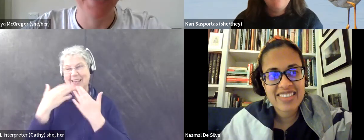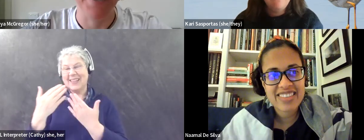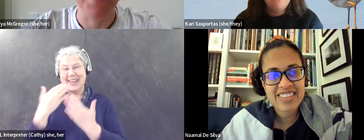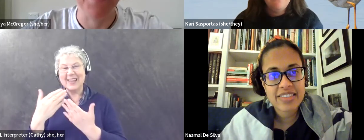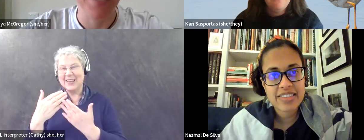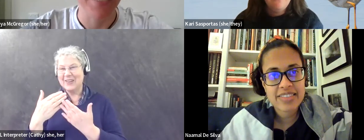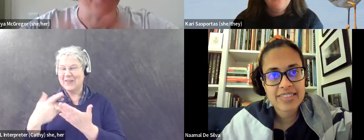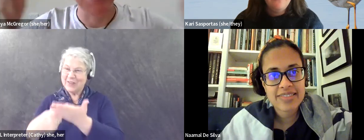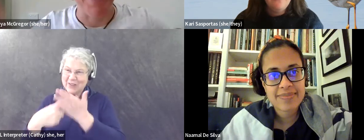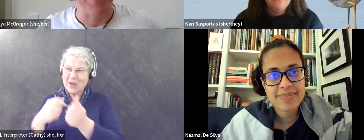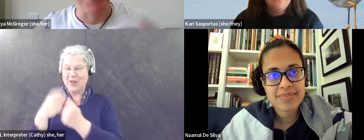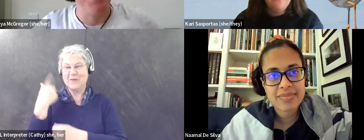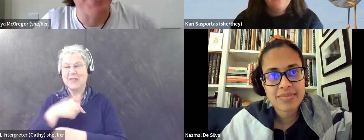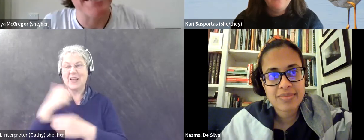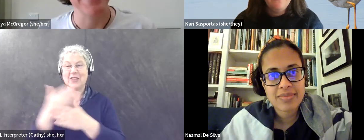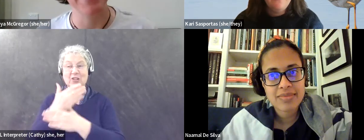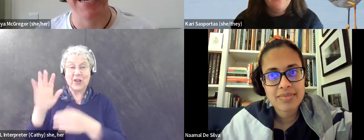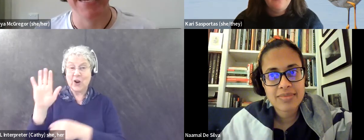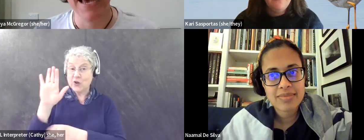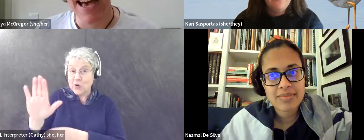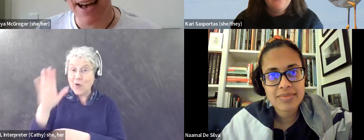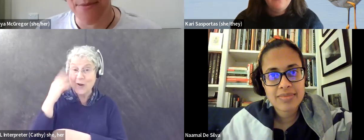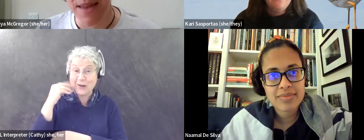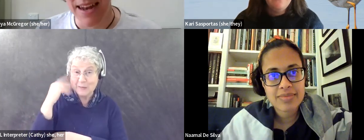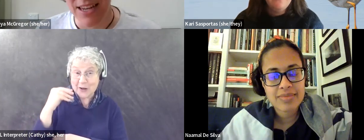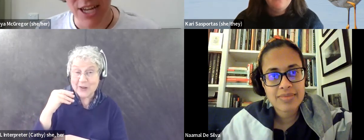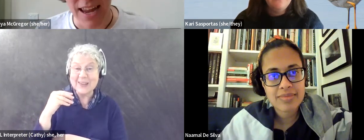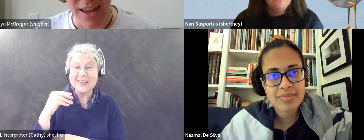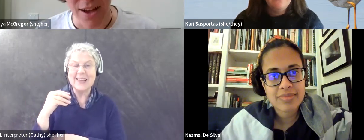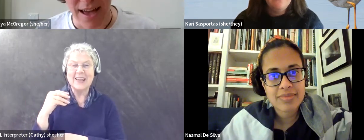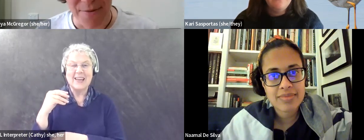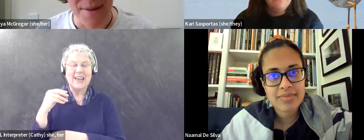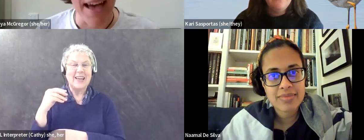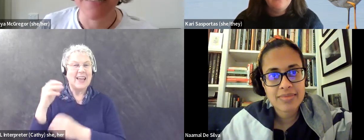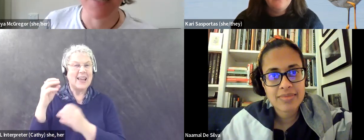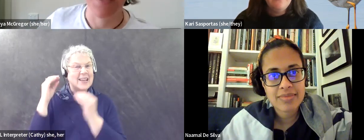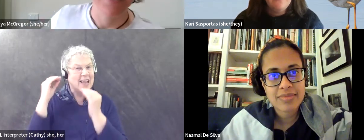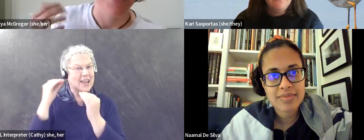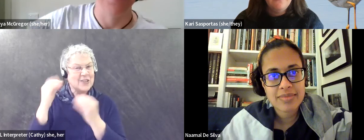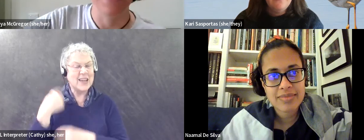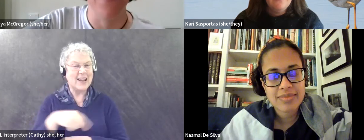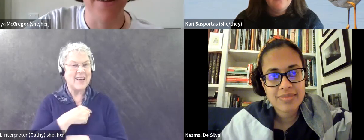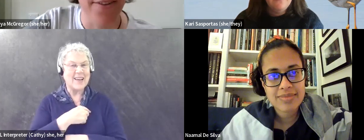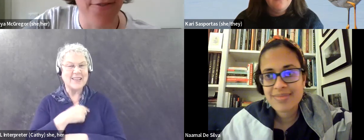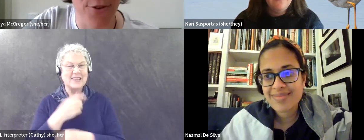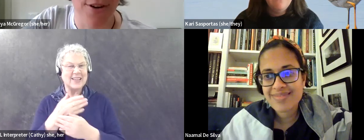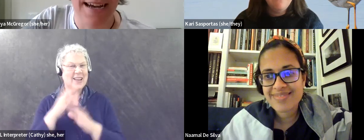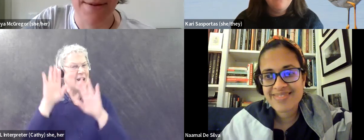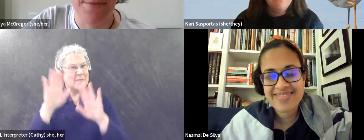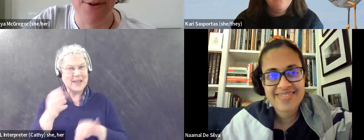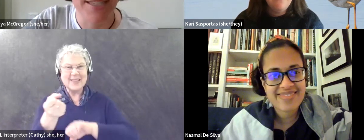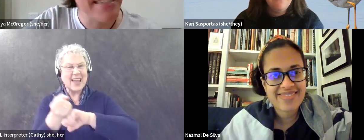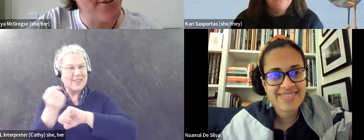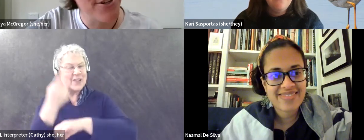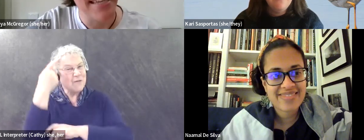a half, um, sharing about your experiences and, um, and educating, us and being such an amazing advocate for,